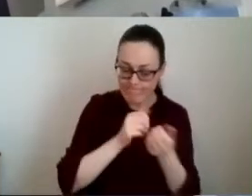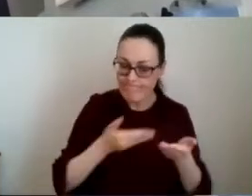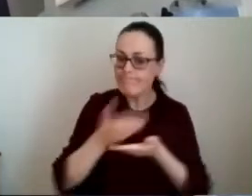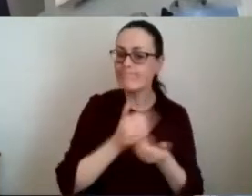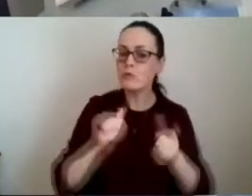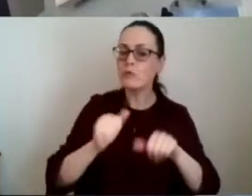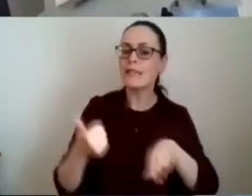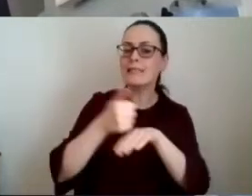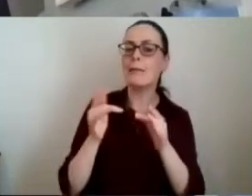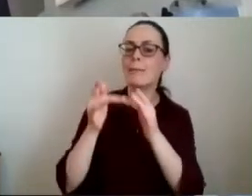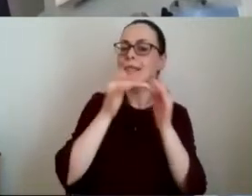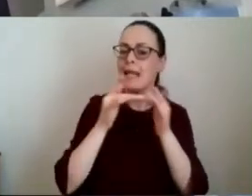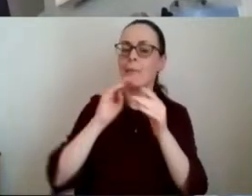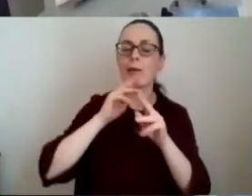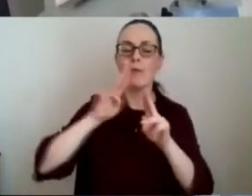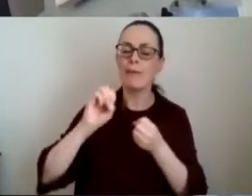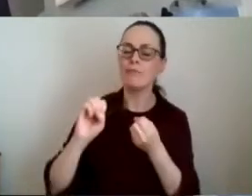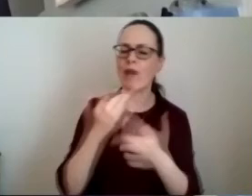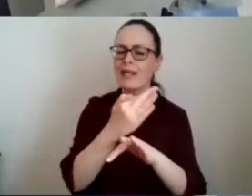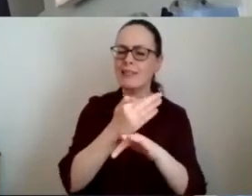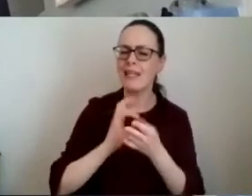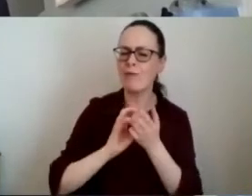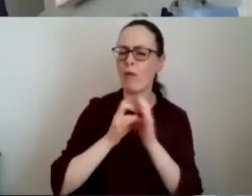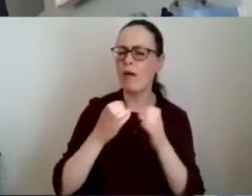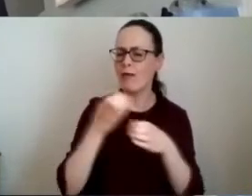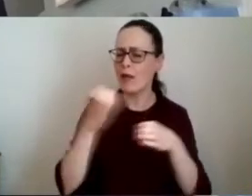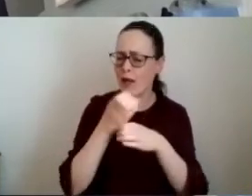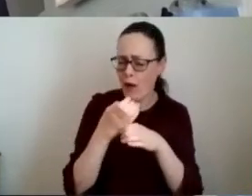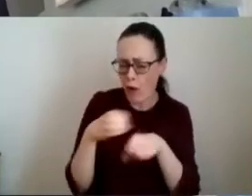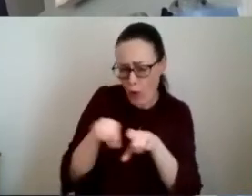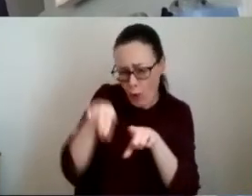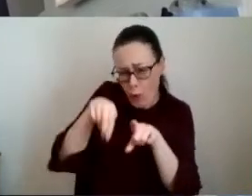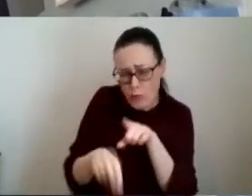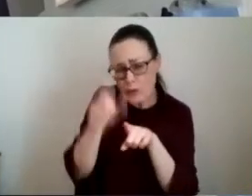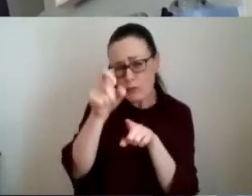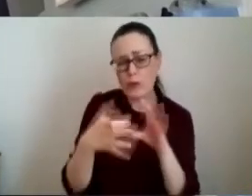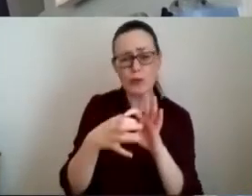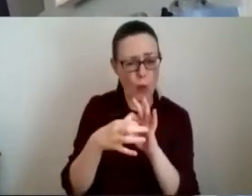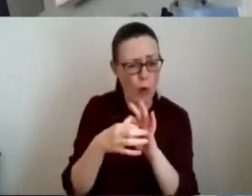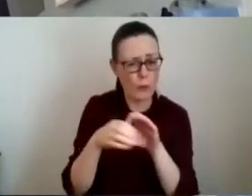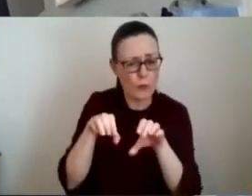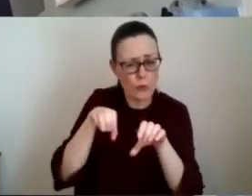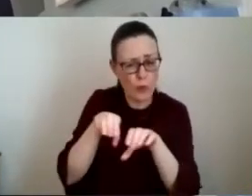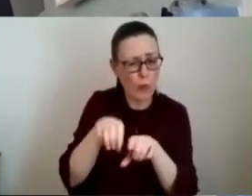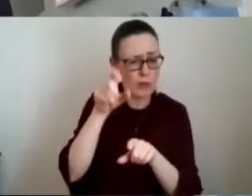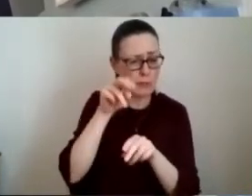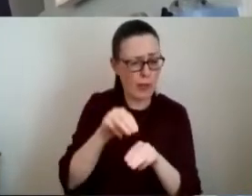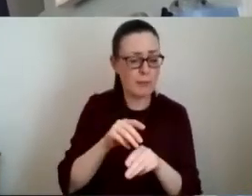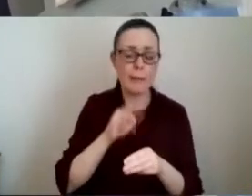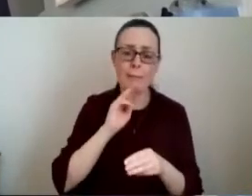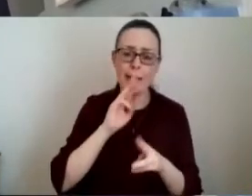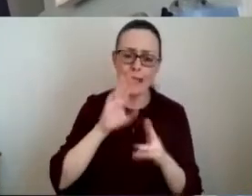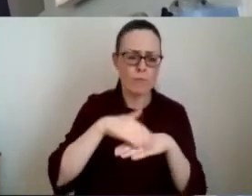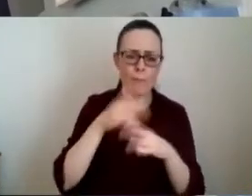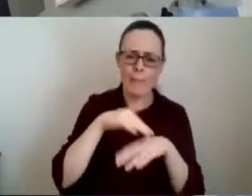objective of providing safe quality care as close to the patient's home as possible to increase access and deliver